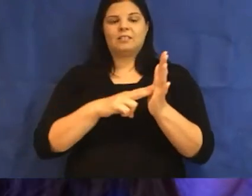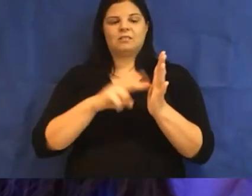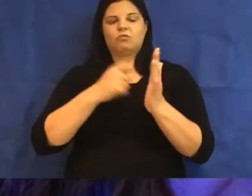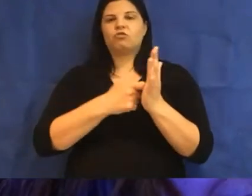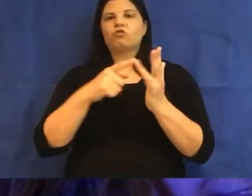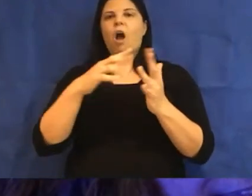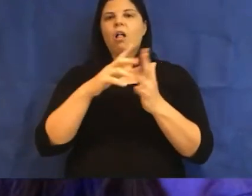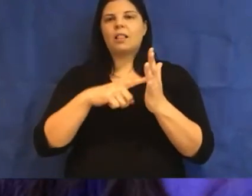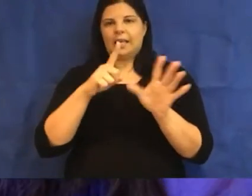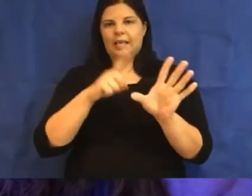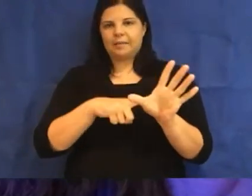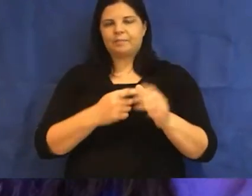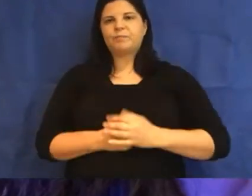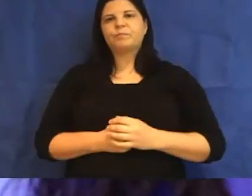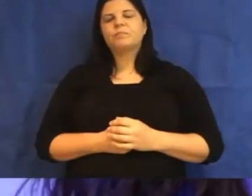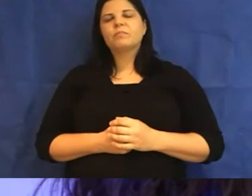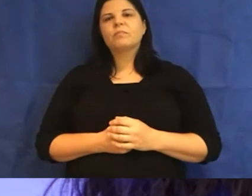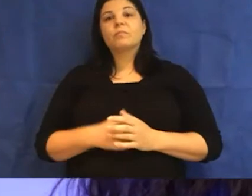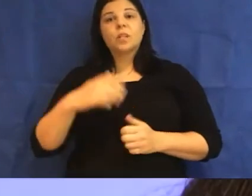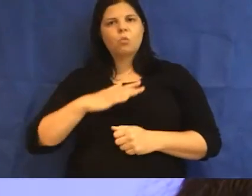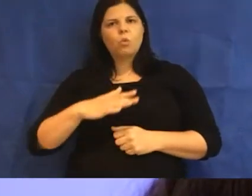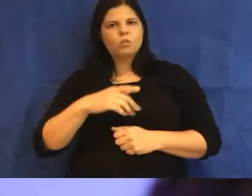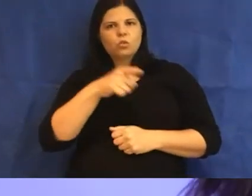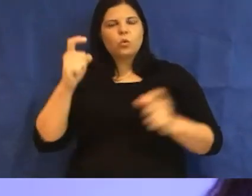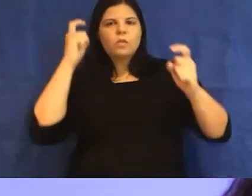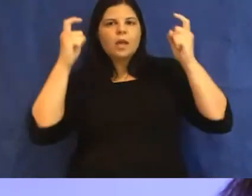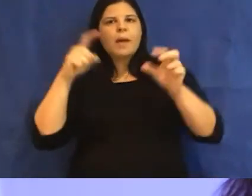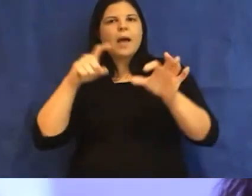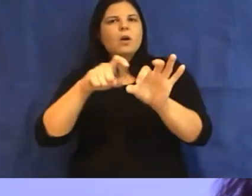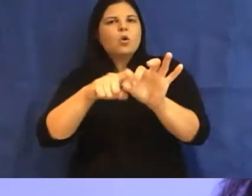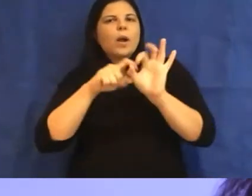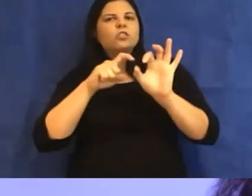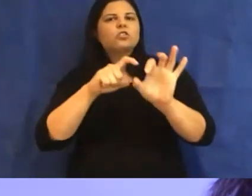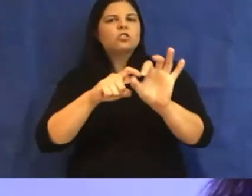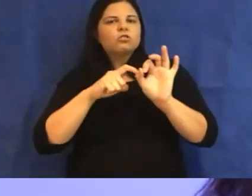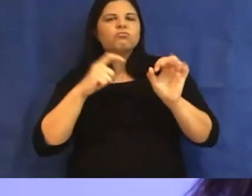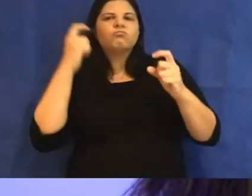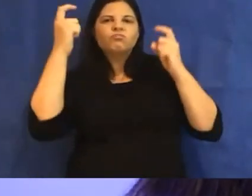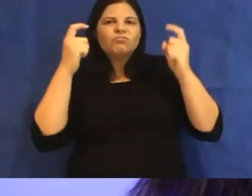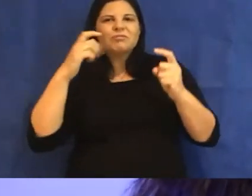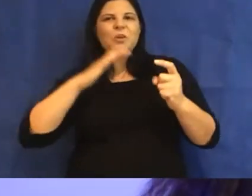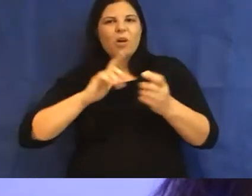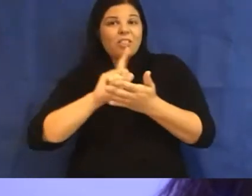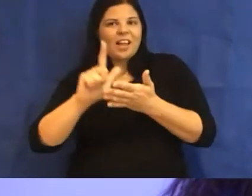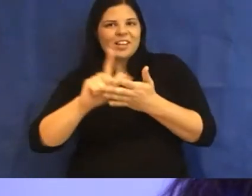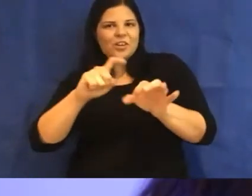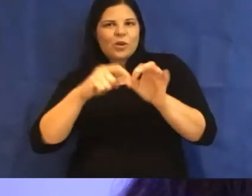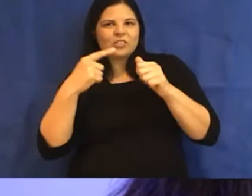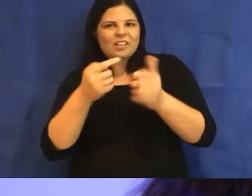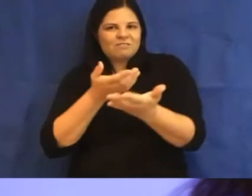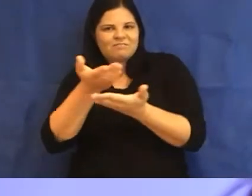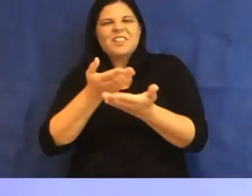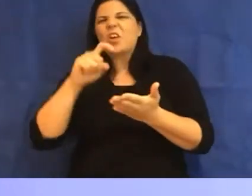And I just wanted to say that, think of some questions and some points you might want to raise in the Q&A after this. We're going to have a very brief Q&A in little while.